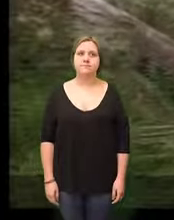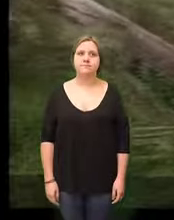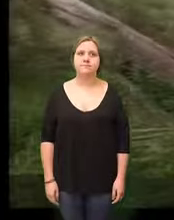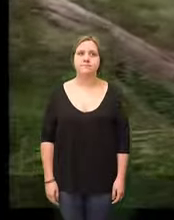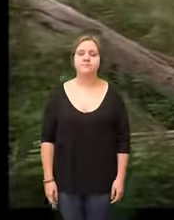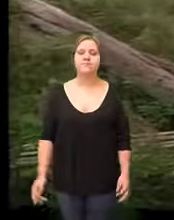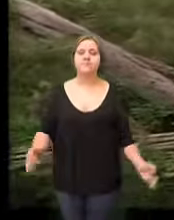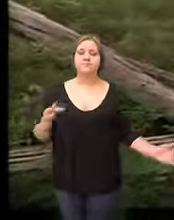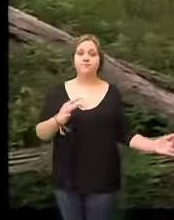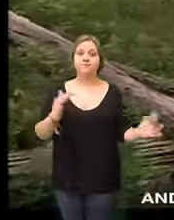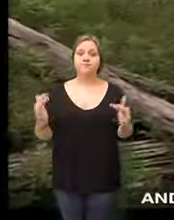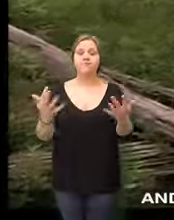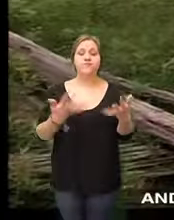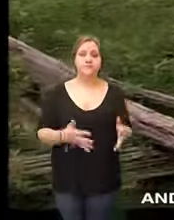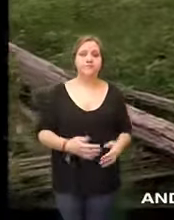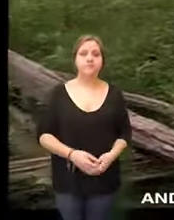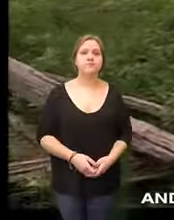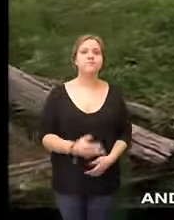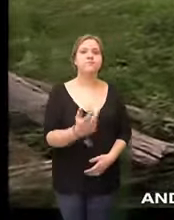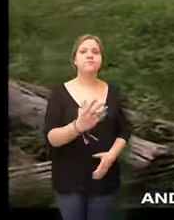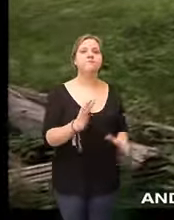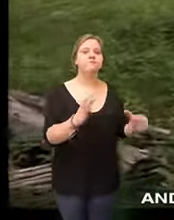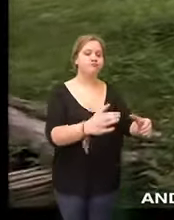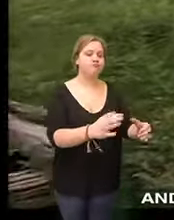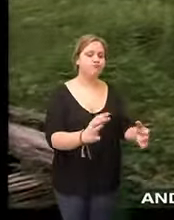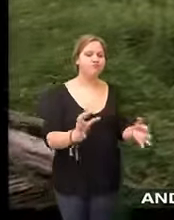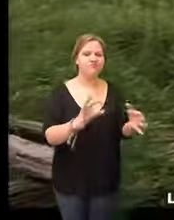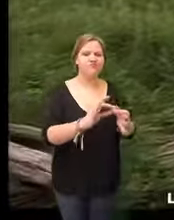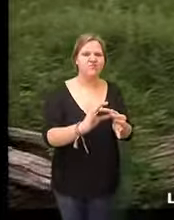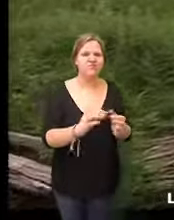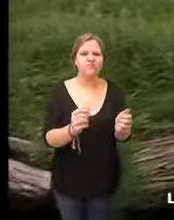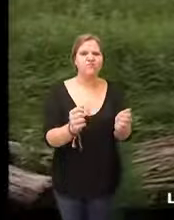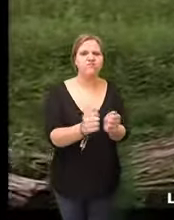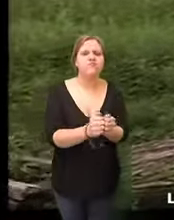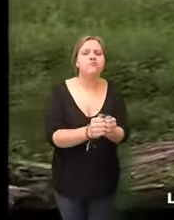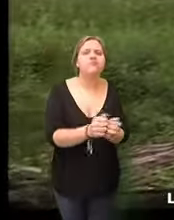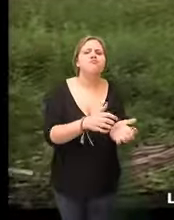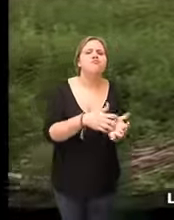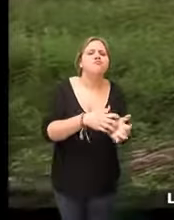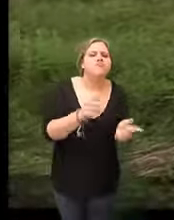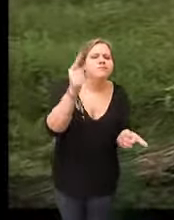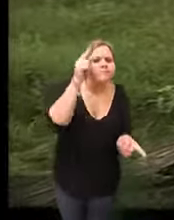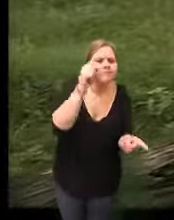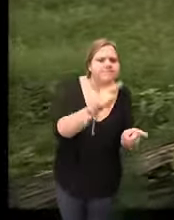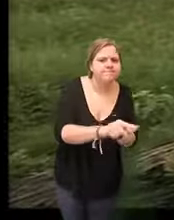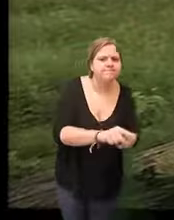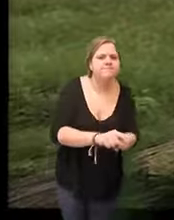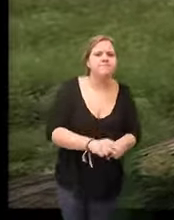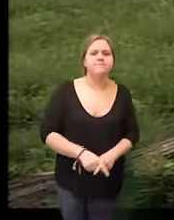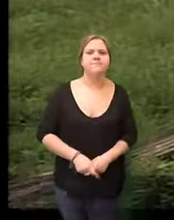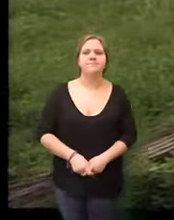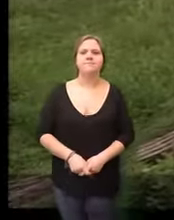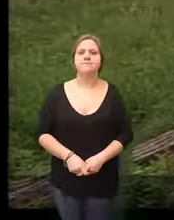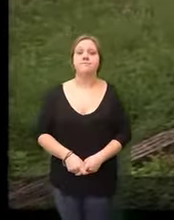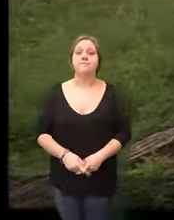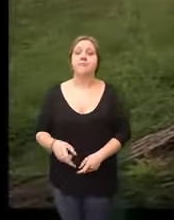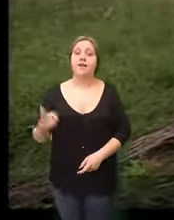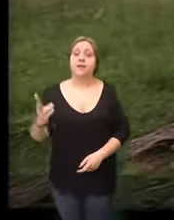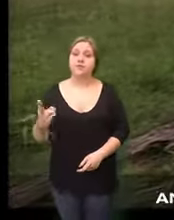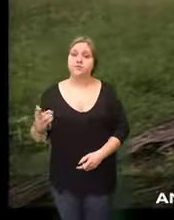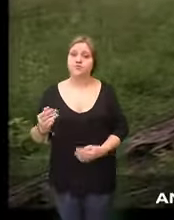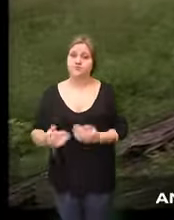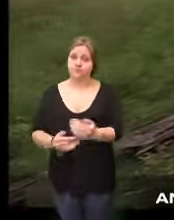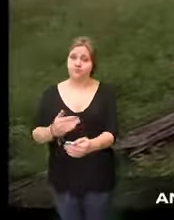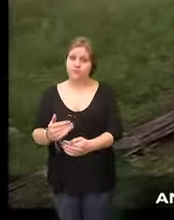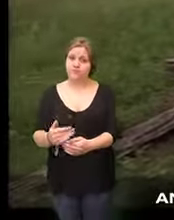the end of the war and Washington's resignation leave 13 little republics held together by a loose alliance